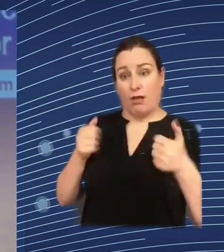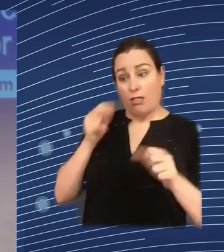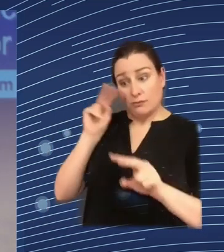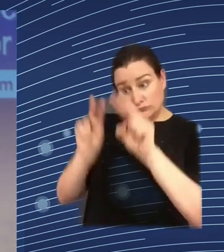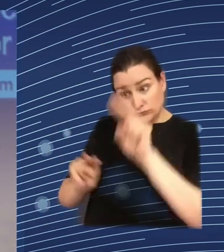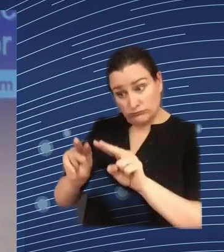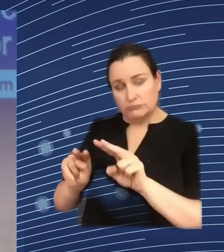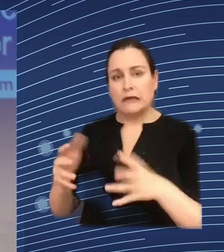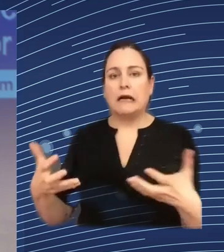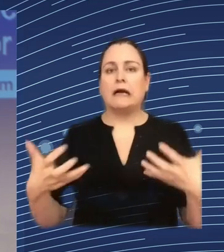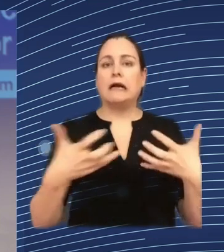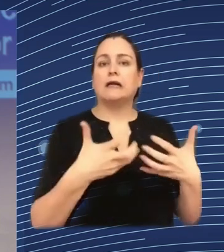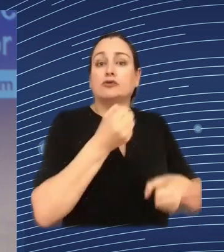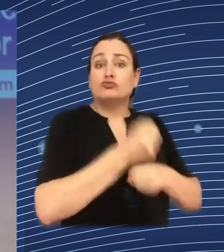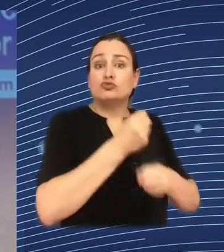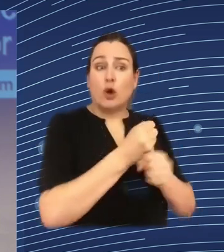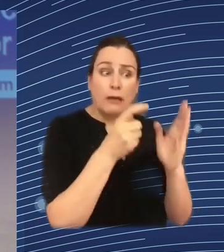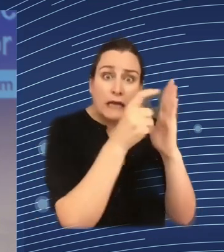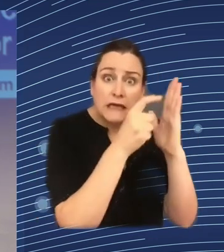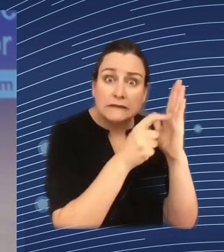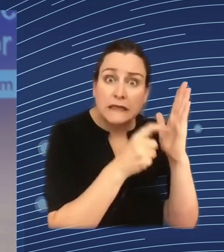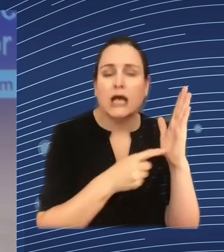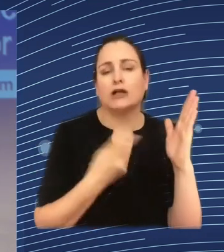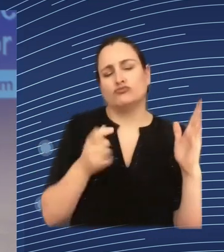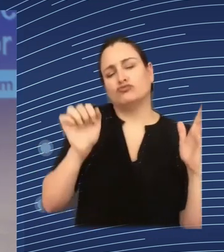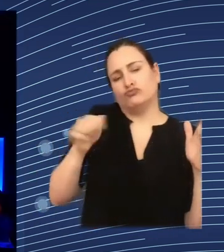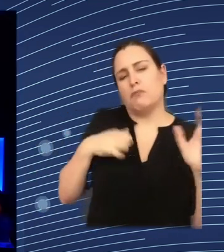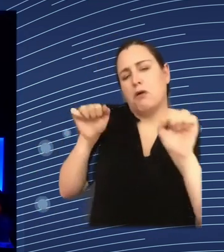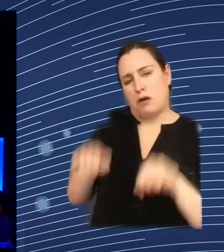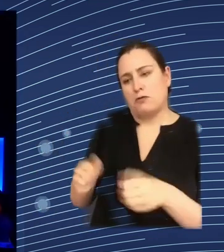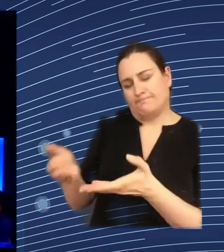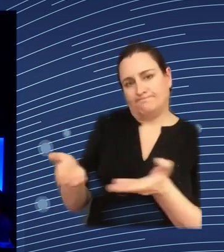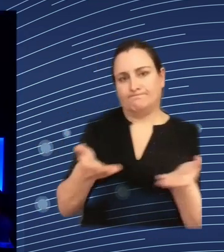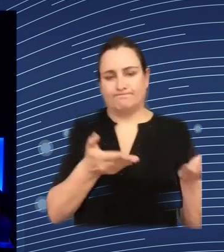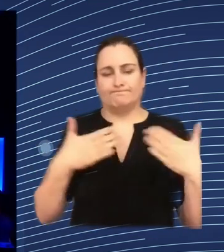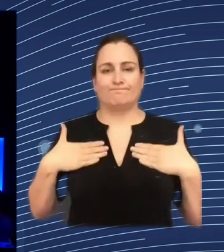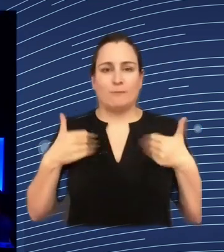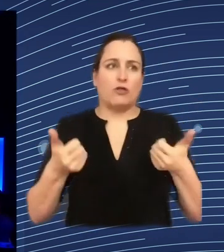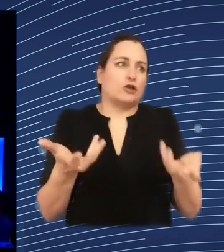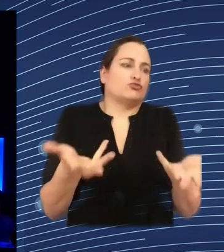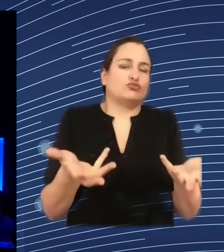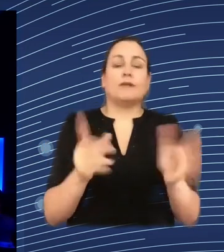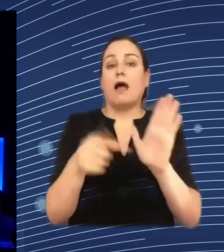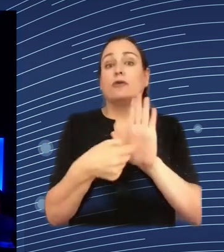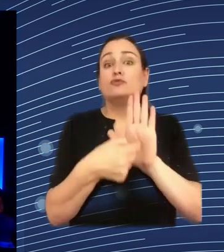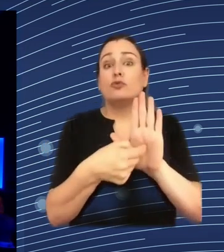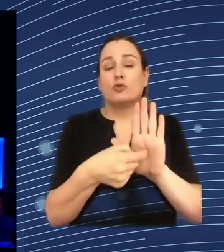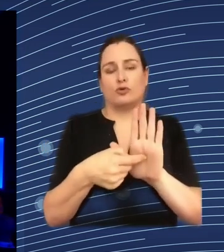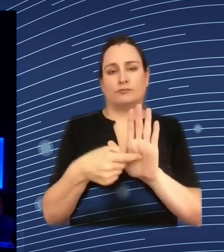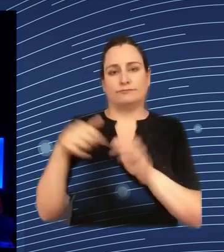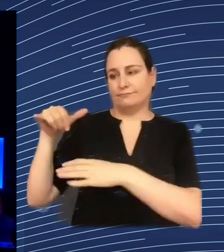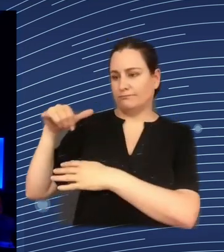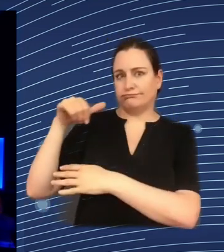required by law for example for pilots it is